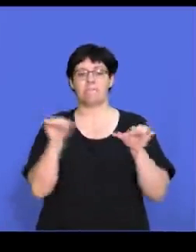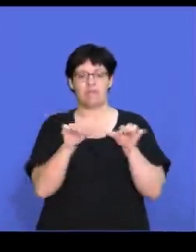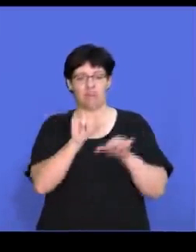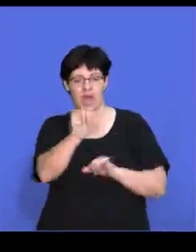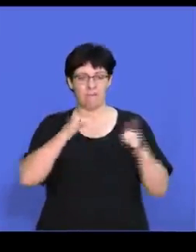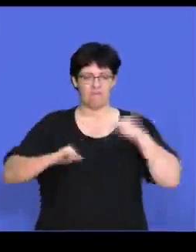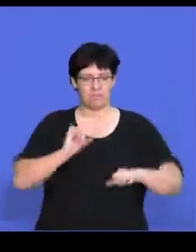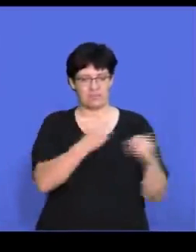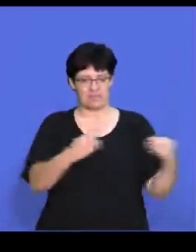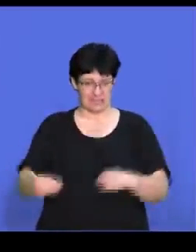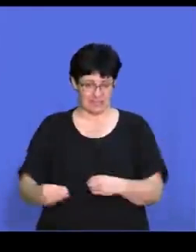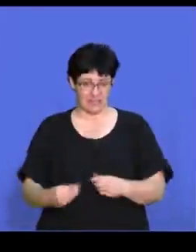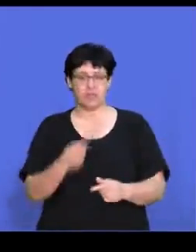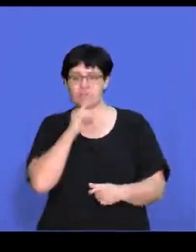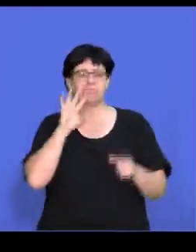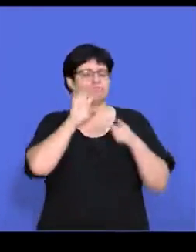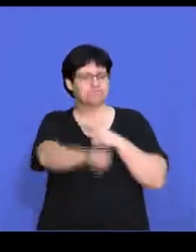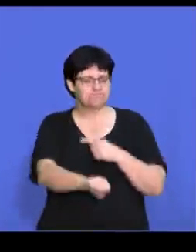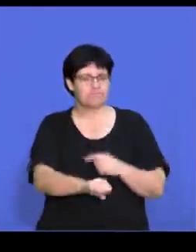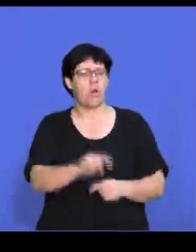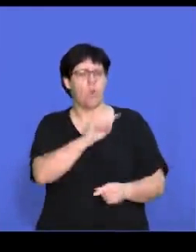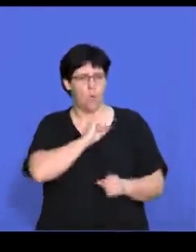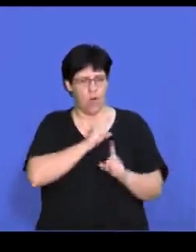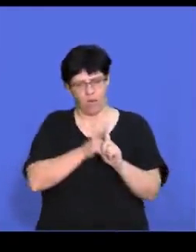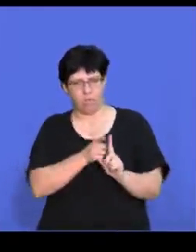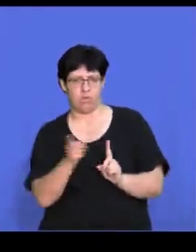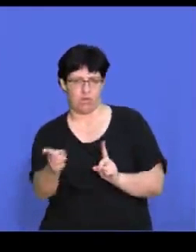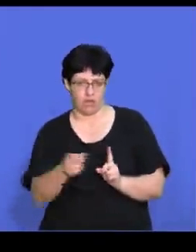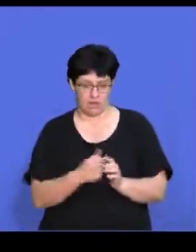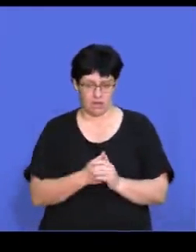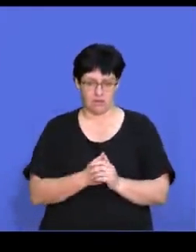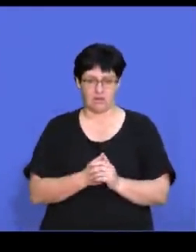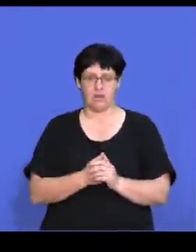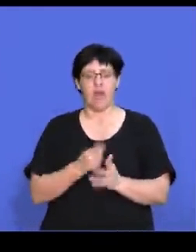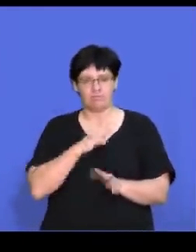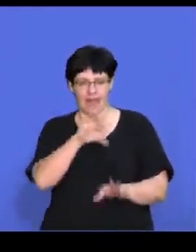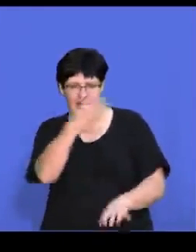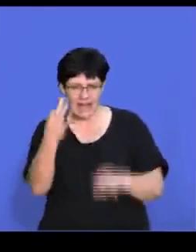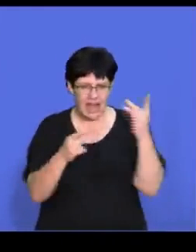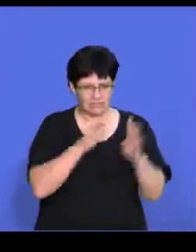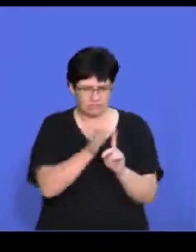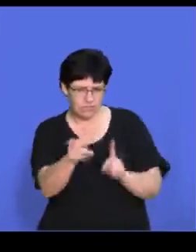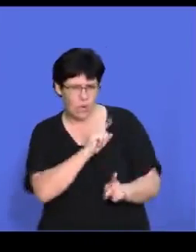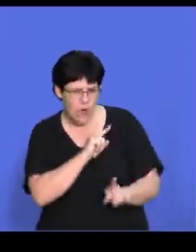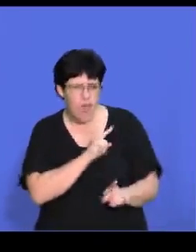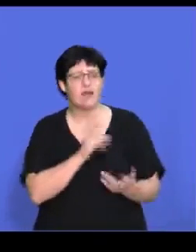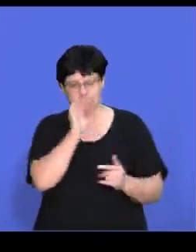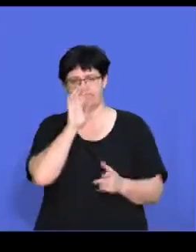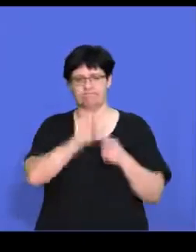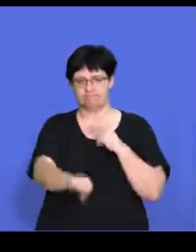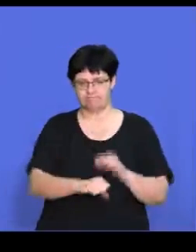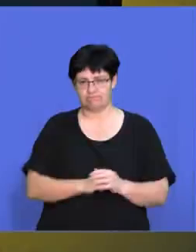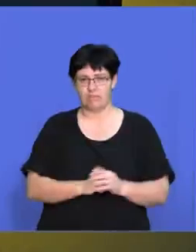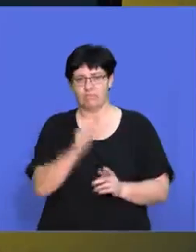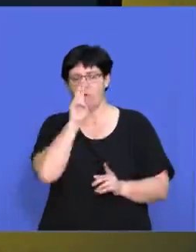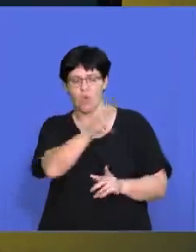and then we're going to measure the business performance in order to determine the reasons for deviations and, uh, these reasons. So if